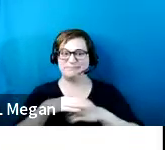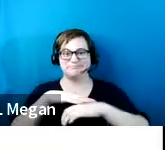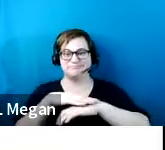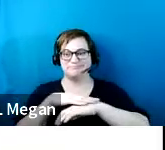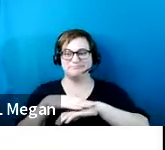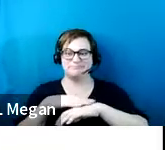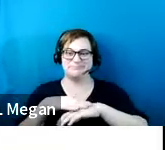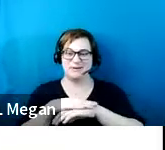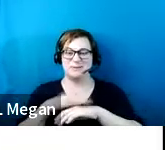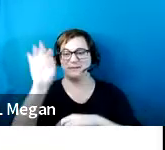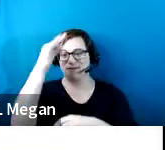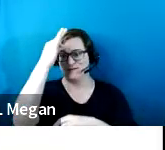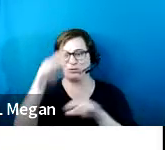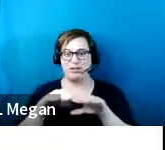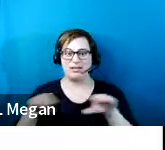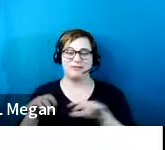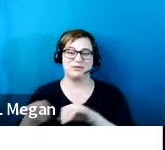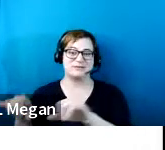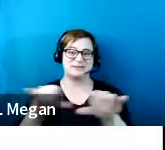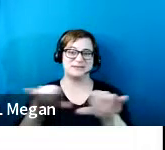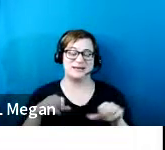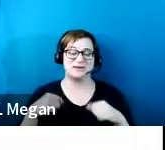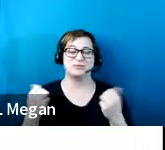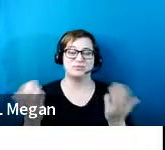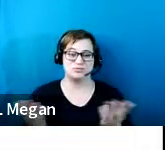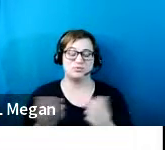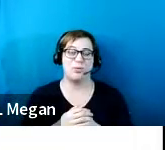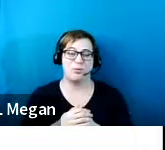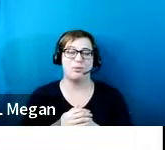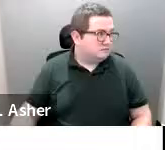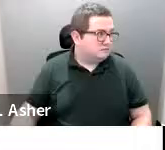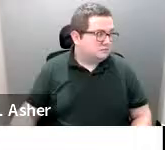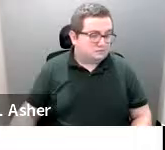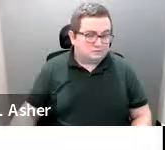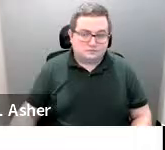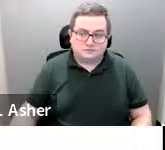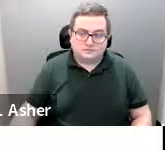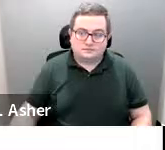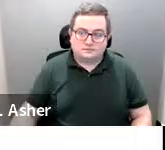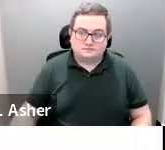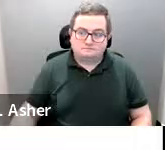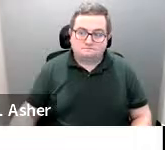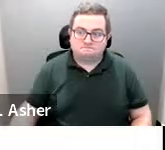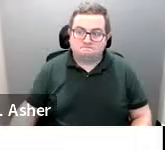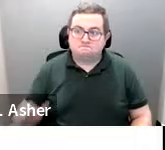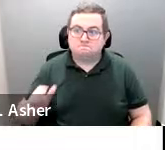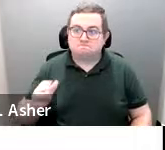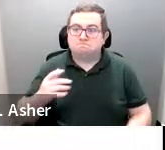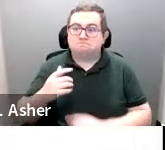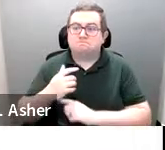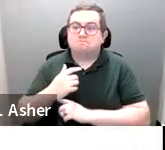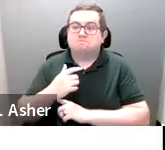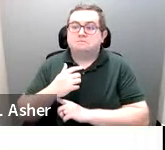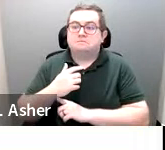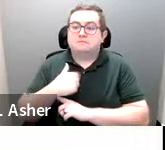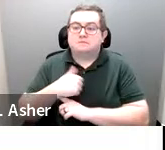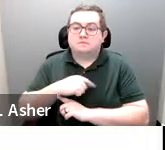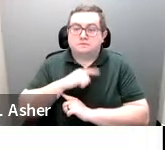level standard. And so you will probably want to look up what your